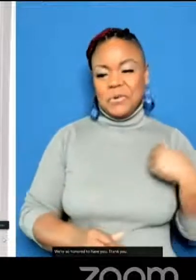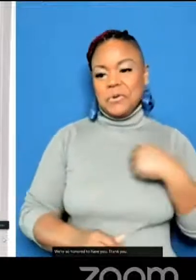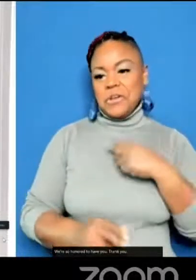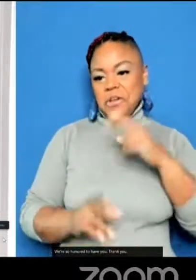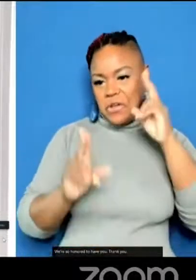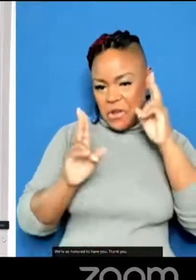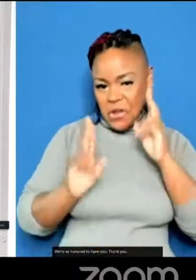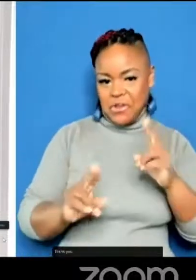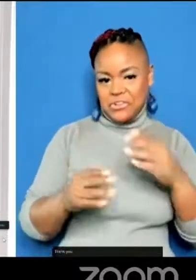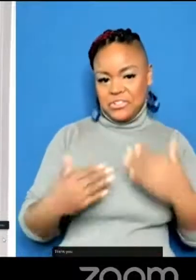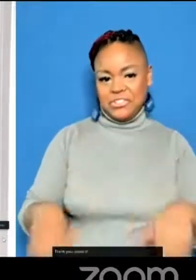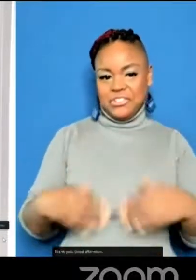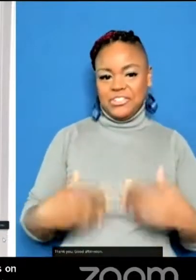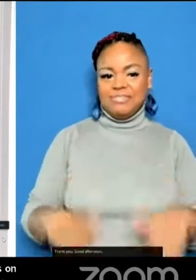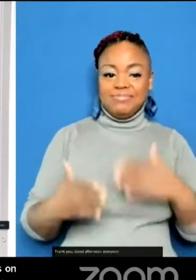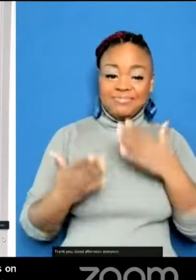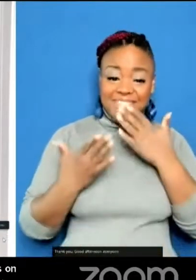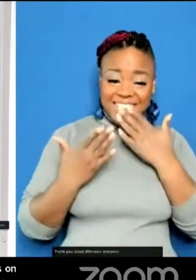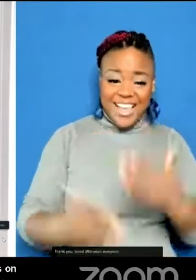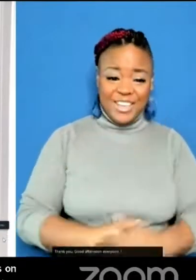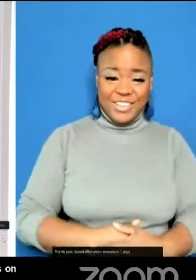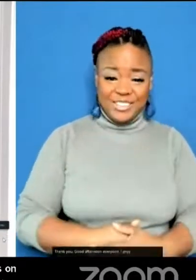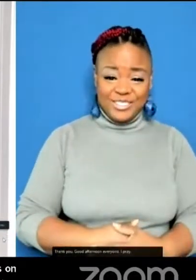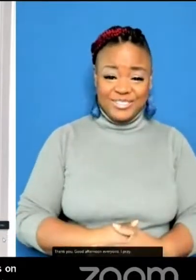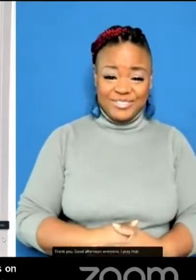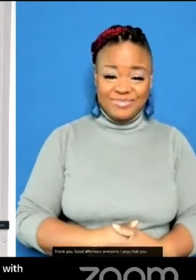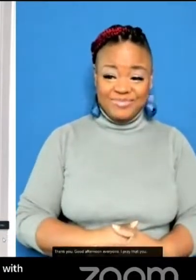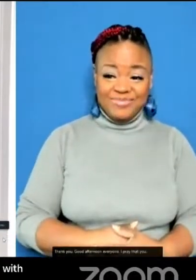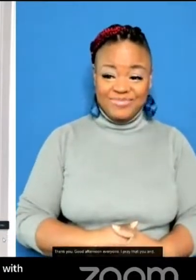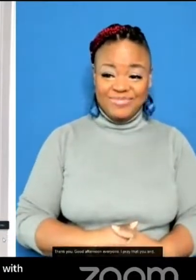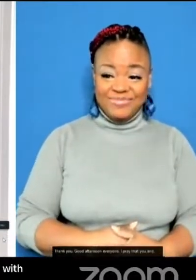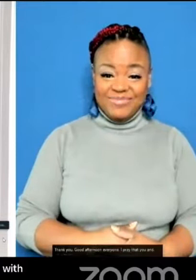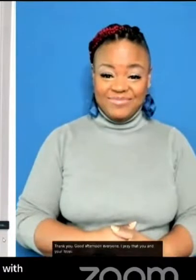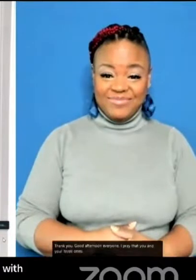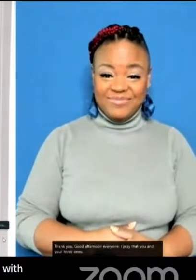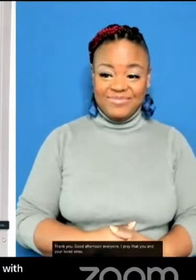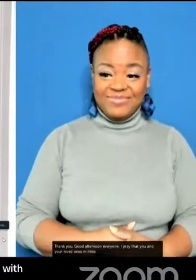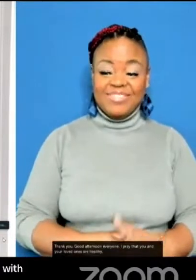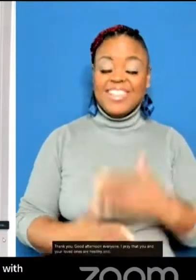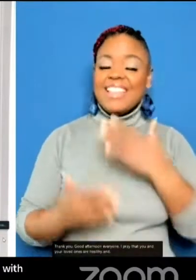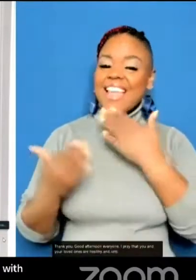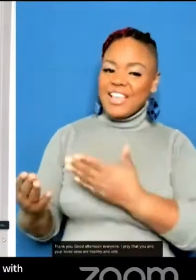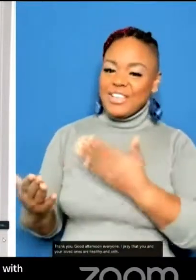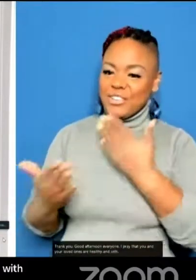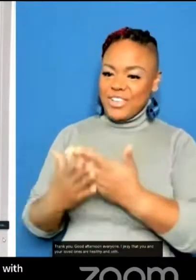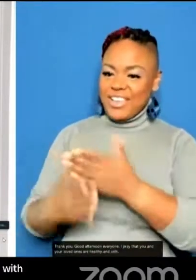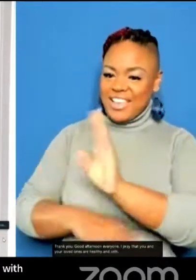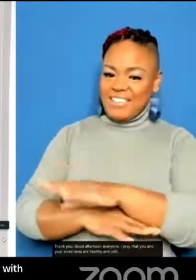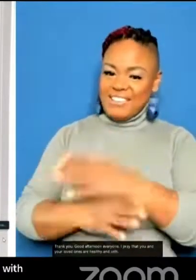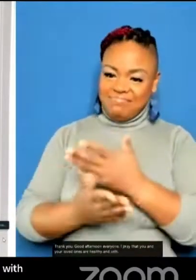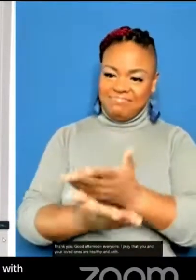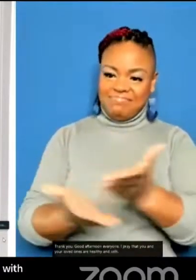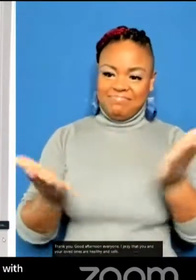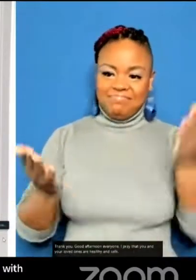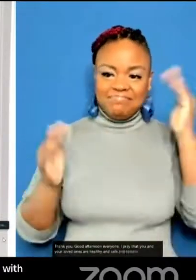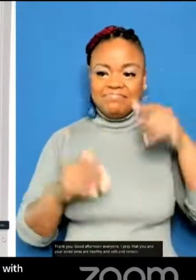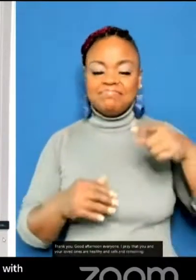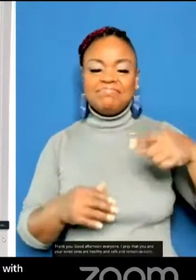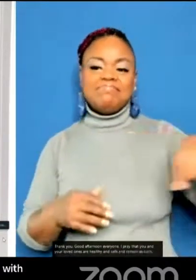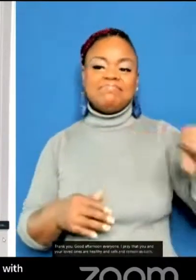Thank you. Good afternoon, everyone. I pray that you and your loved ones are healthy and safe and remain as such.